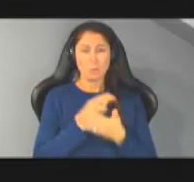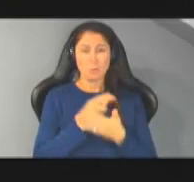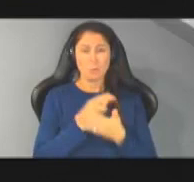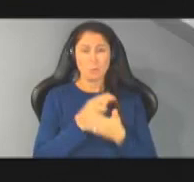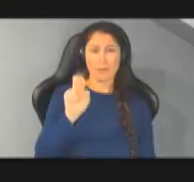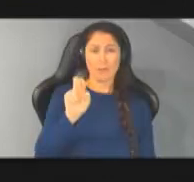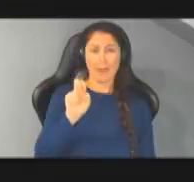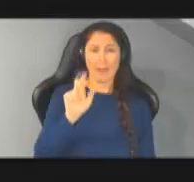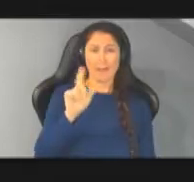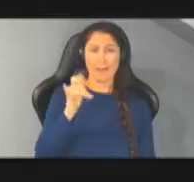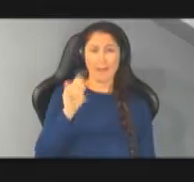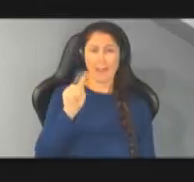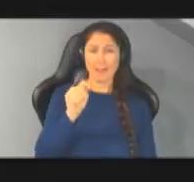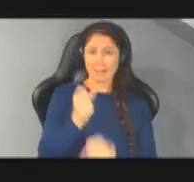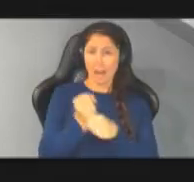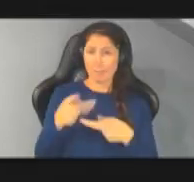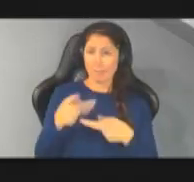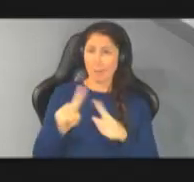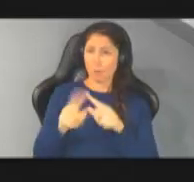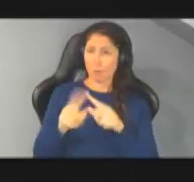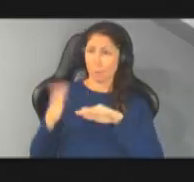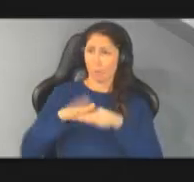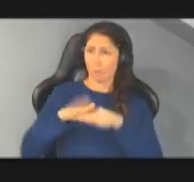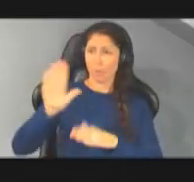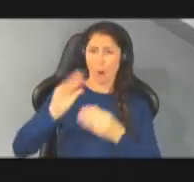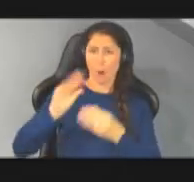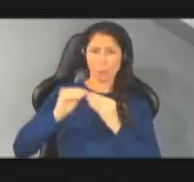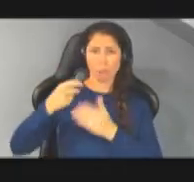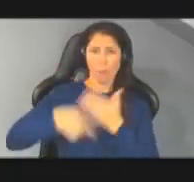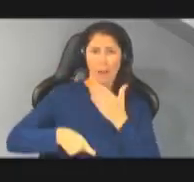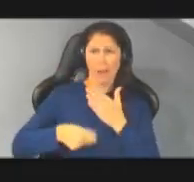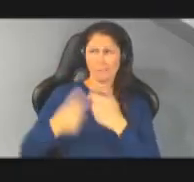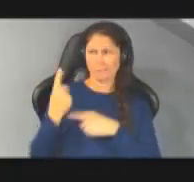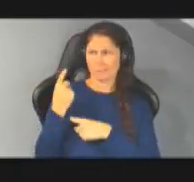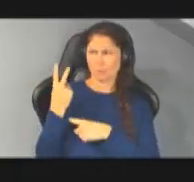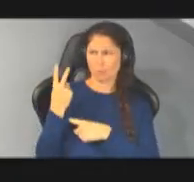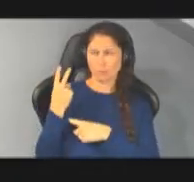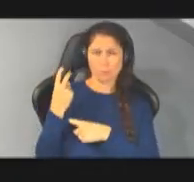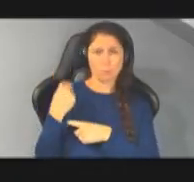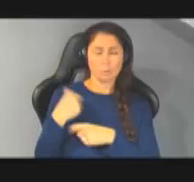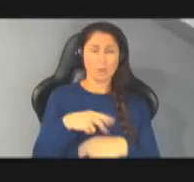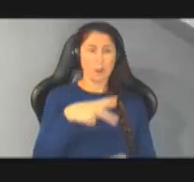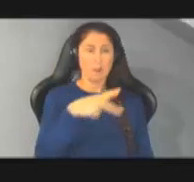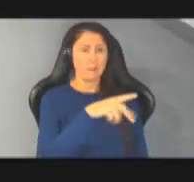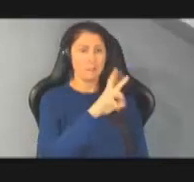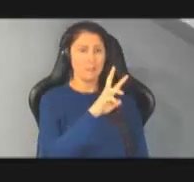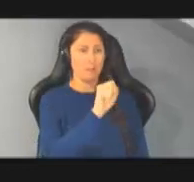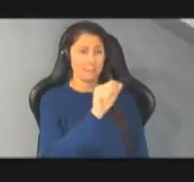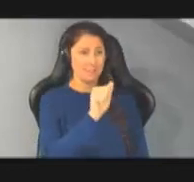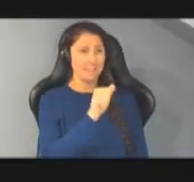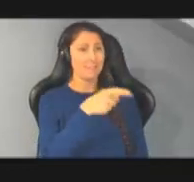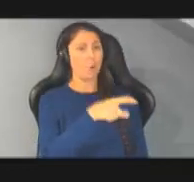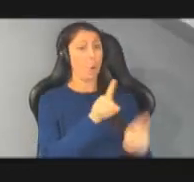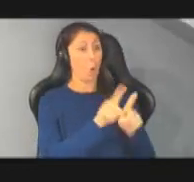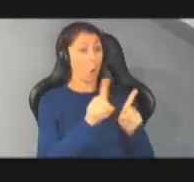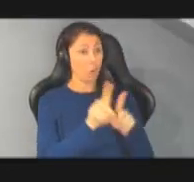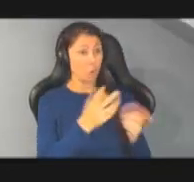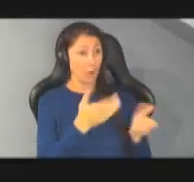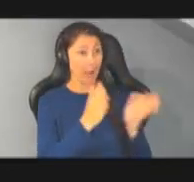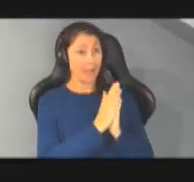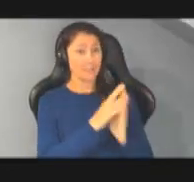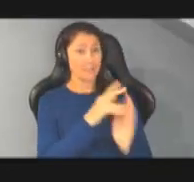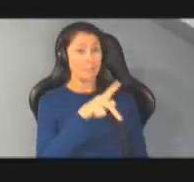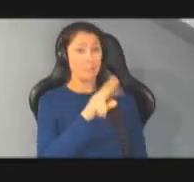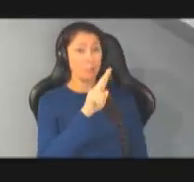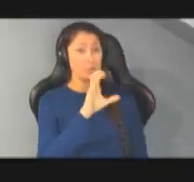puc to raise their rates a year or two ago pwsa is also asking the puc to allow them to